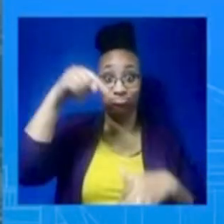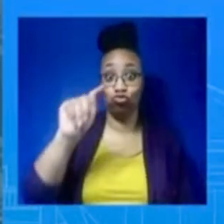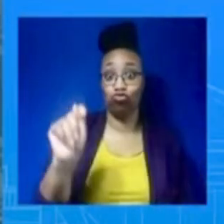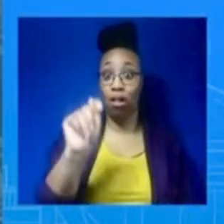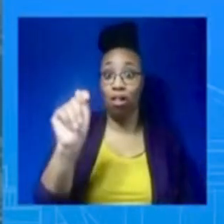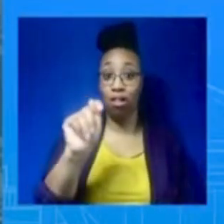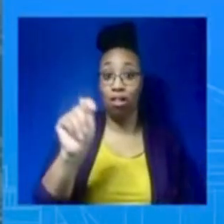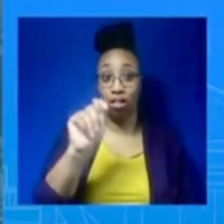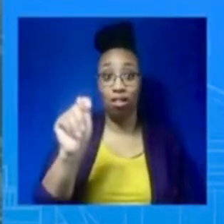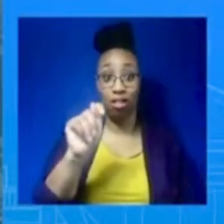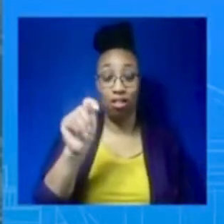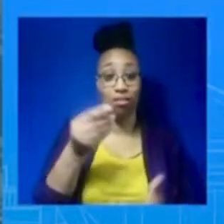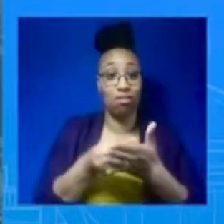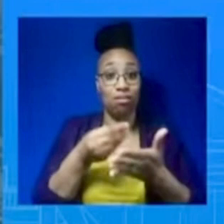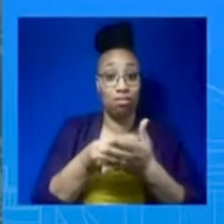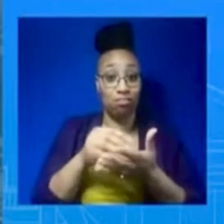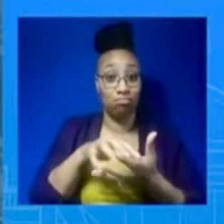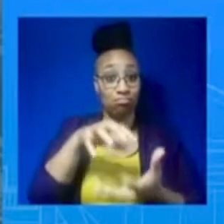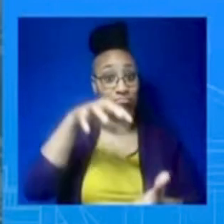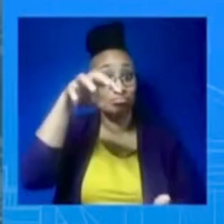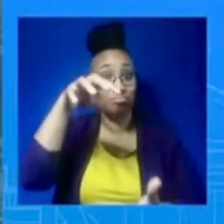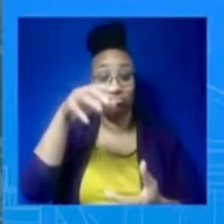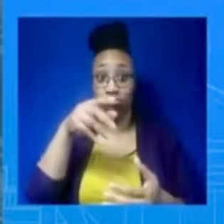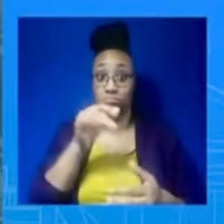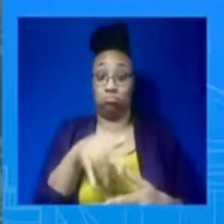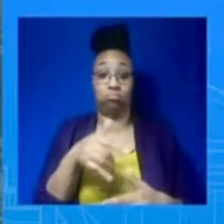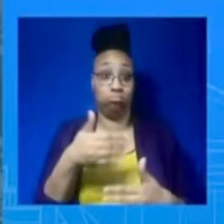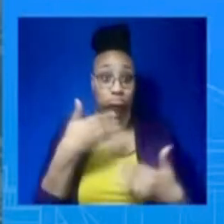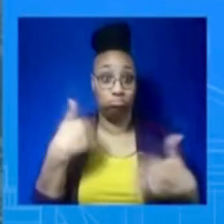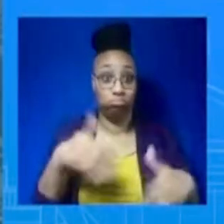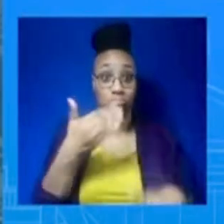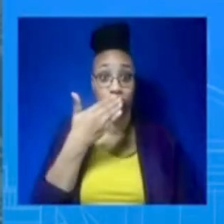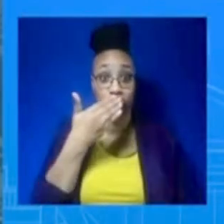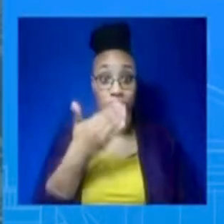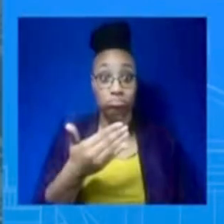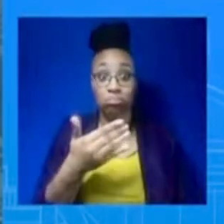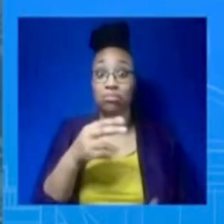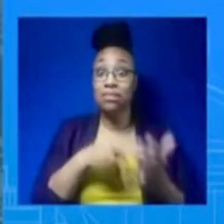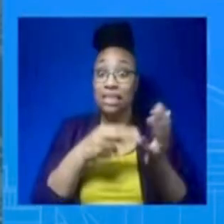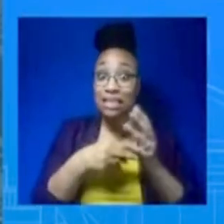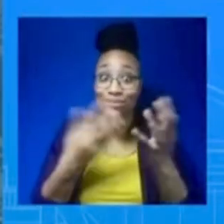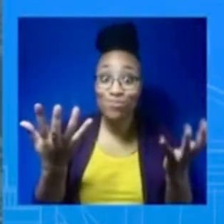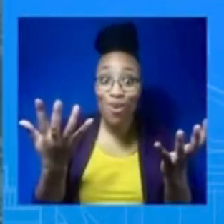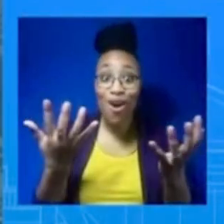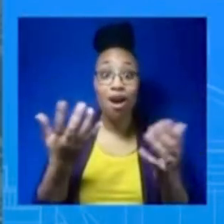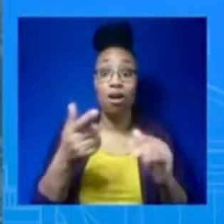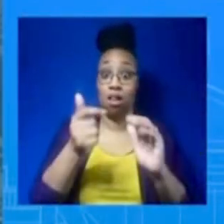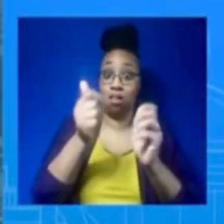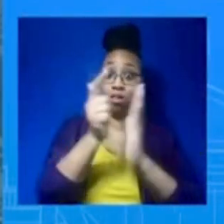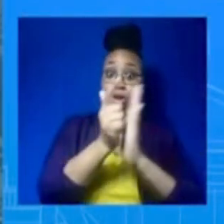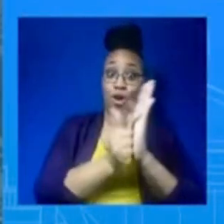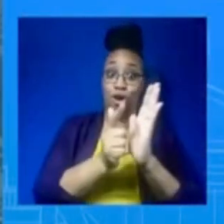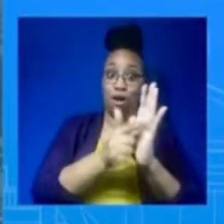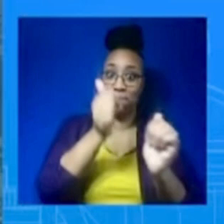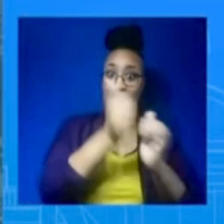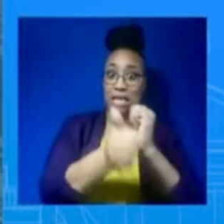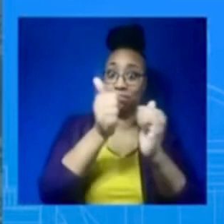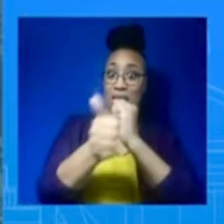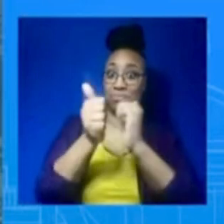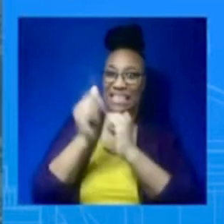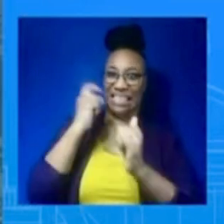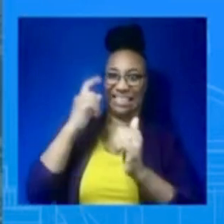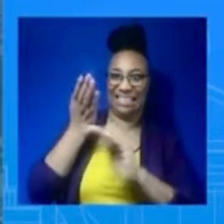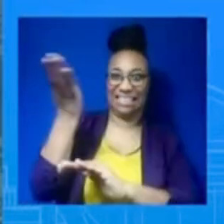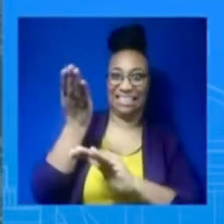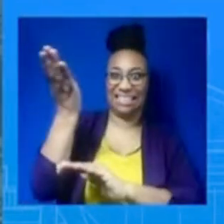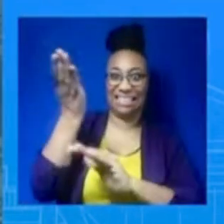deficit. And he's doing that with these very historic pieces of legislation that we have seen him signed into law these past two years. But I want